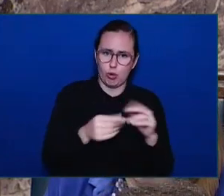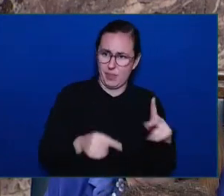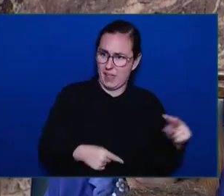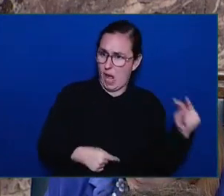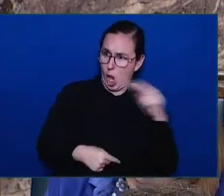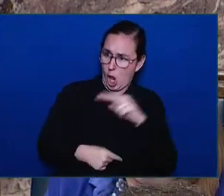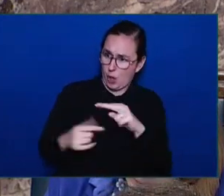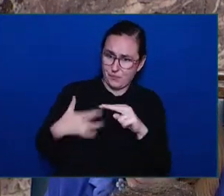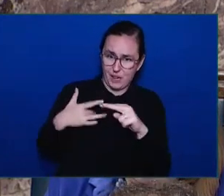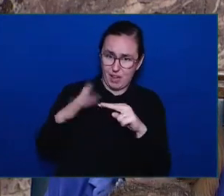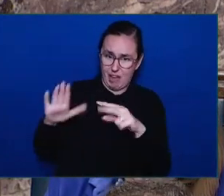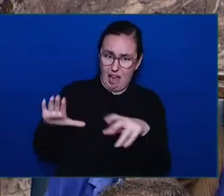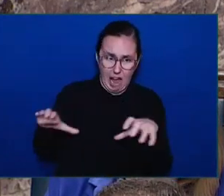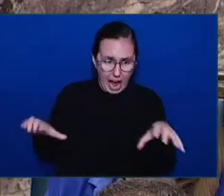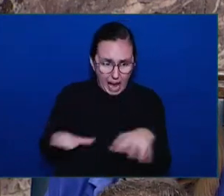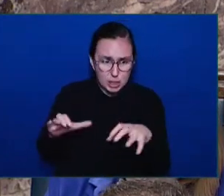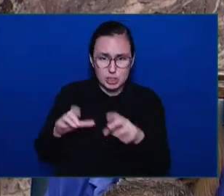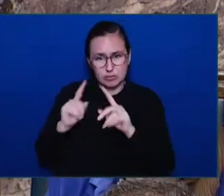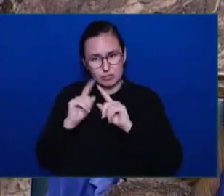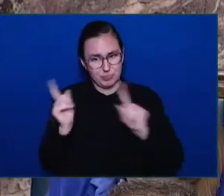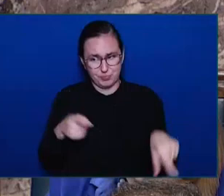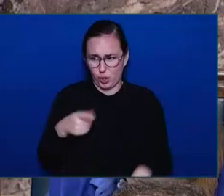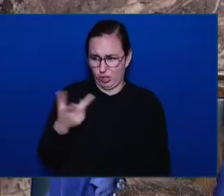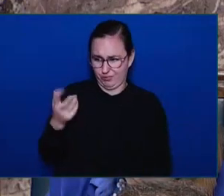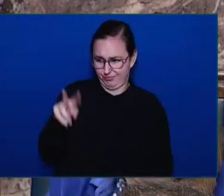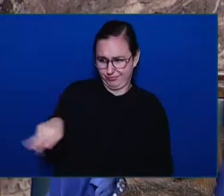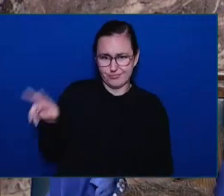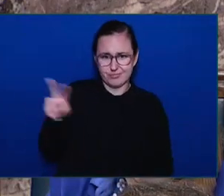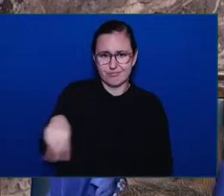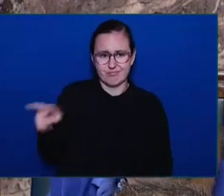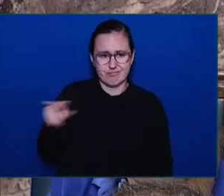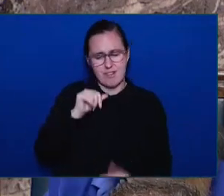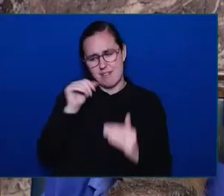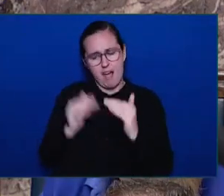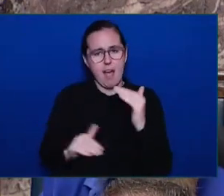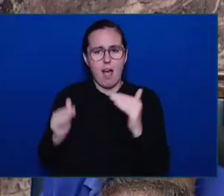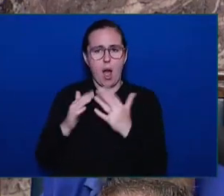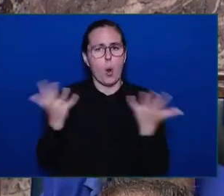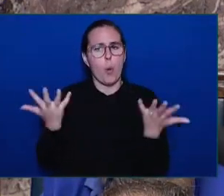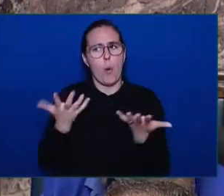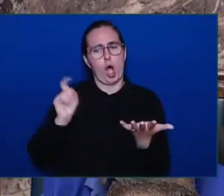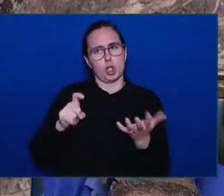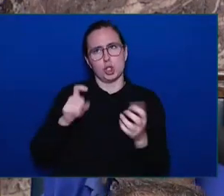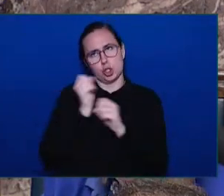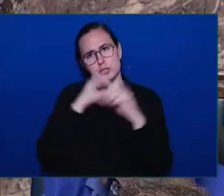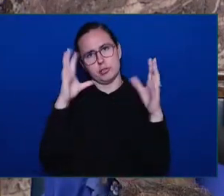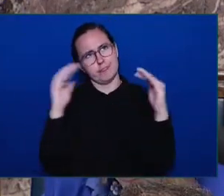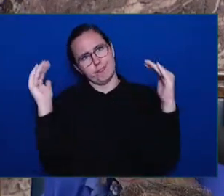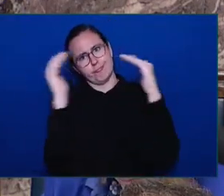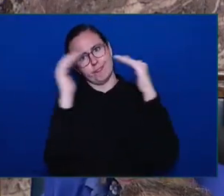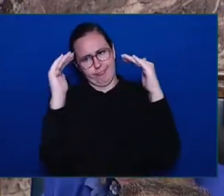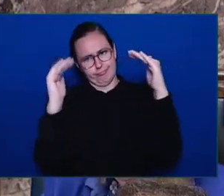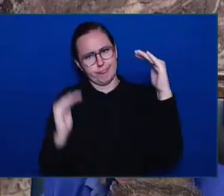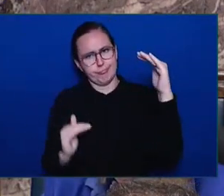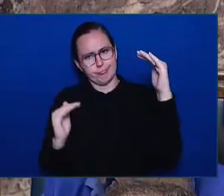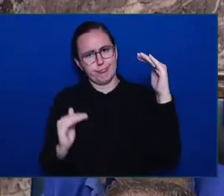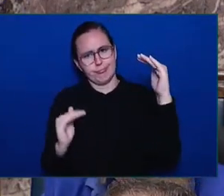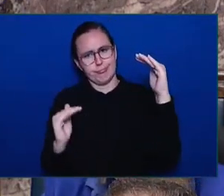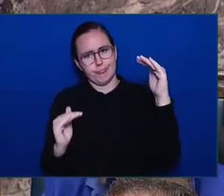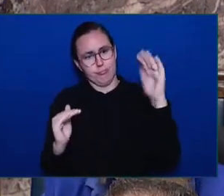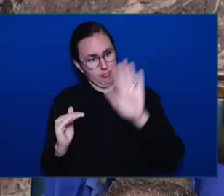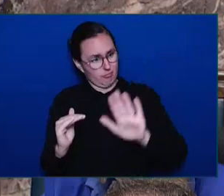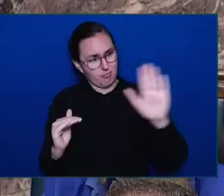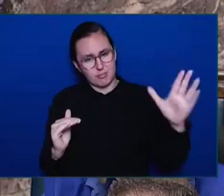like them in this province. What they know is that their experience was a nightmare. It was painful.